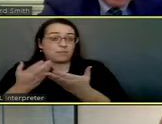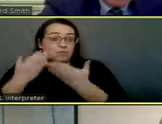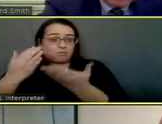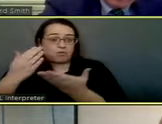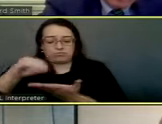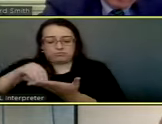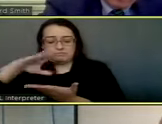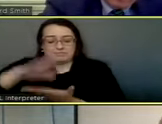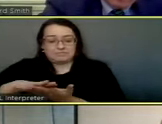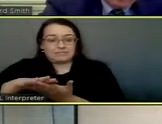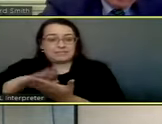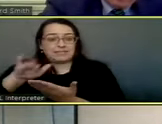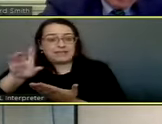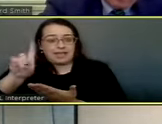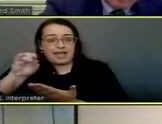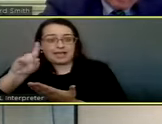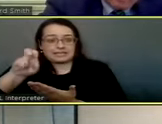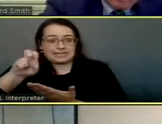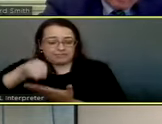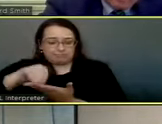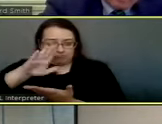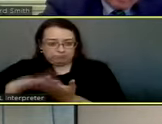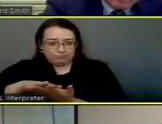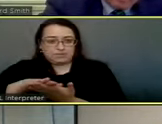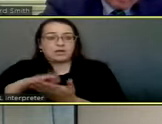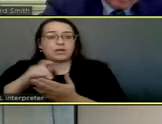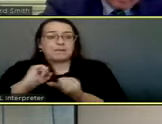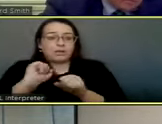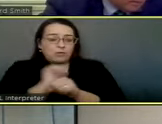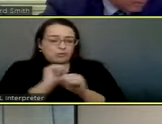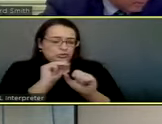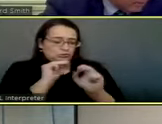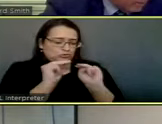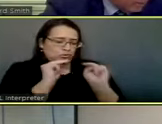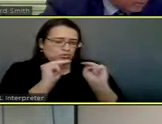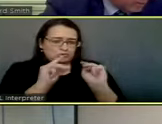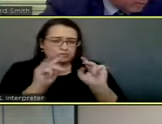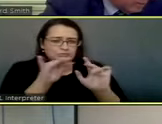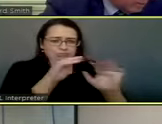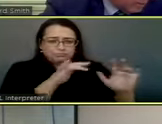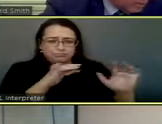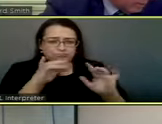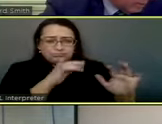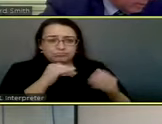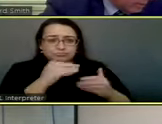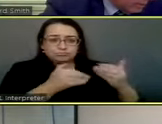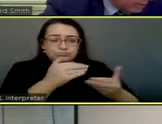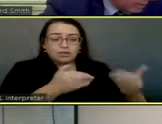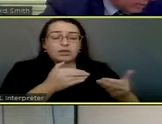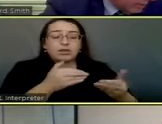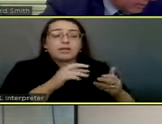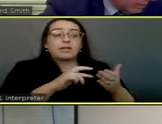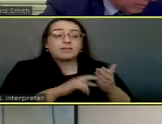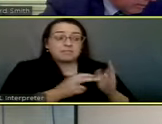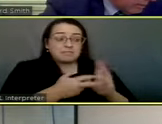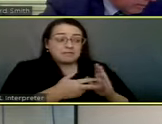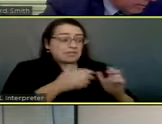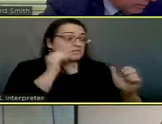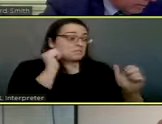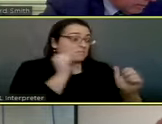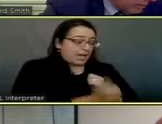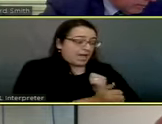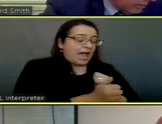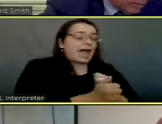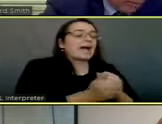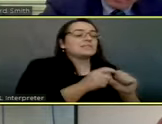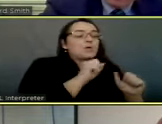here's the starting point, and while we work through all these issues, it allows then a point